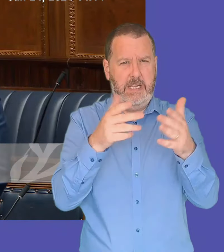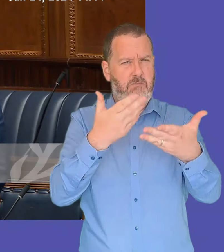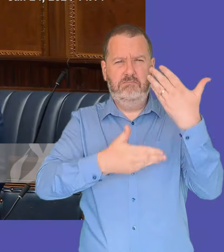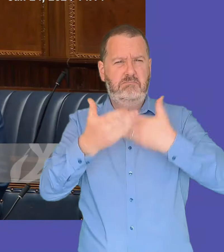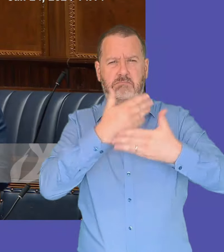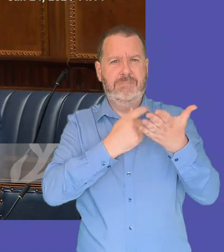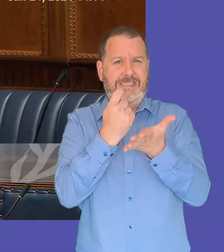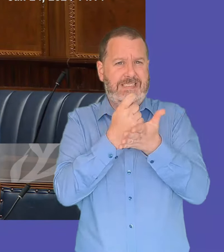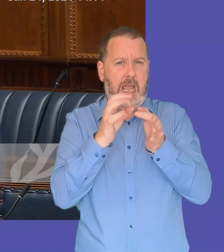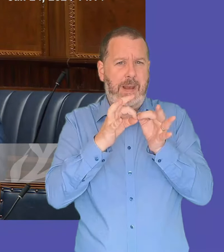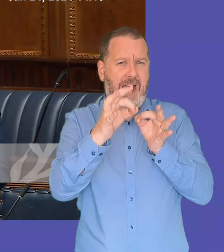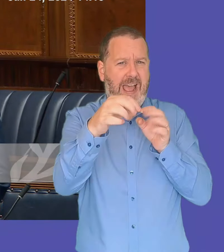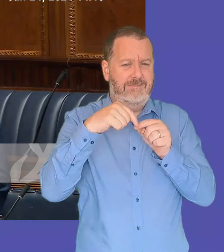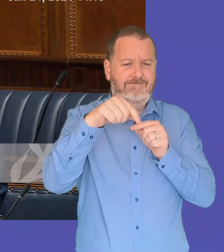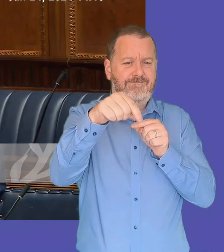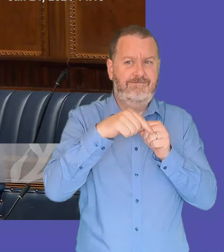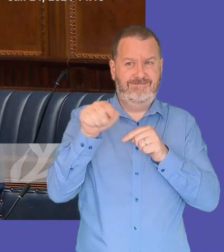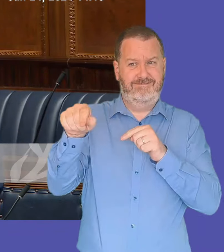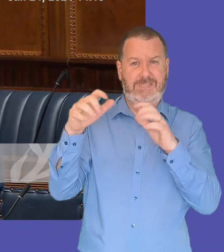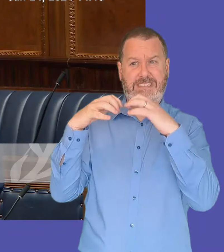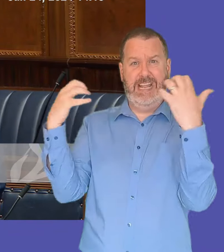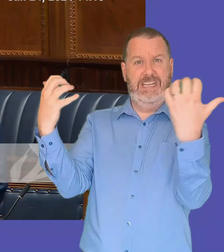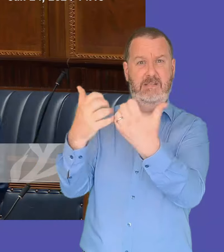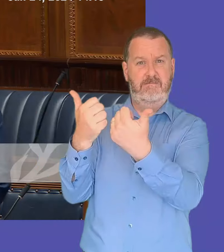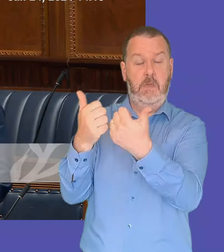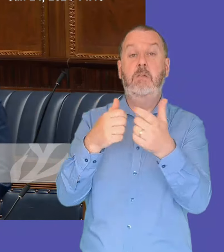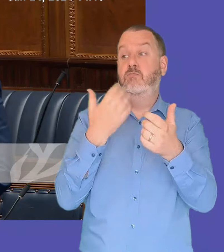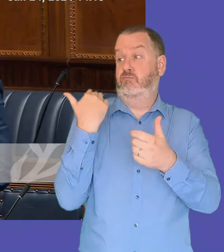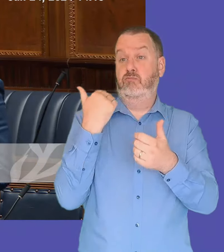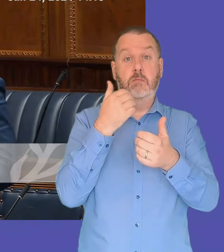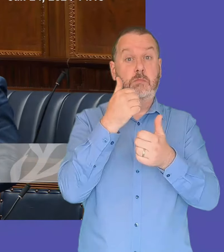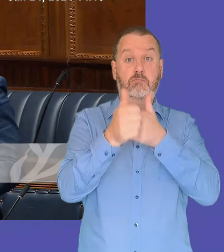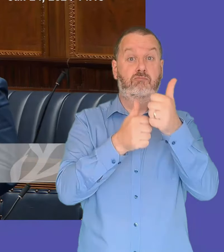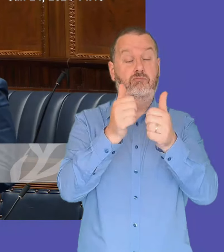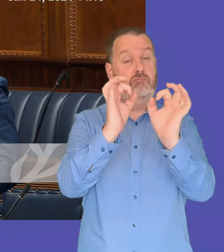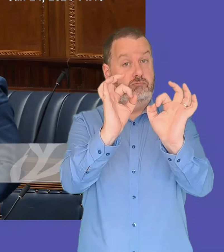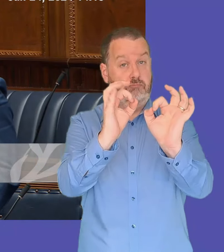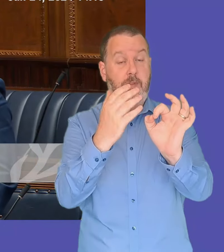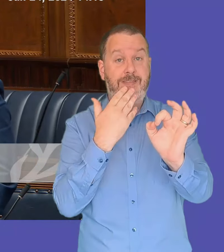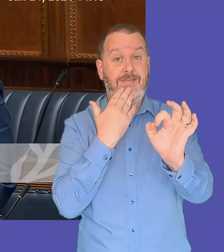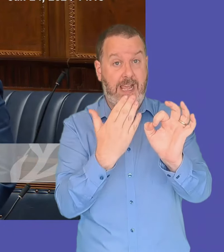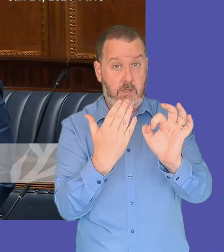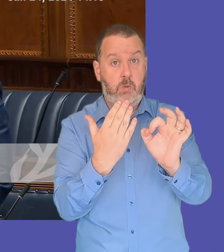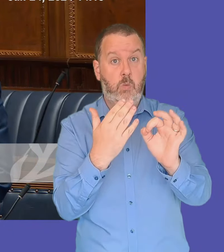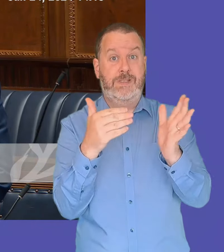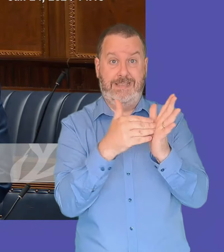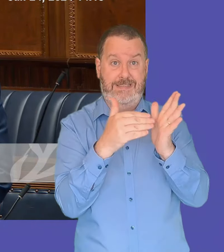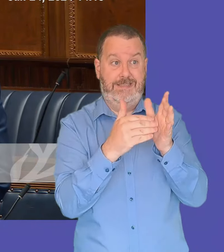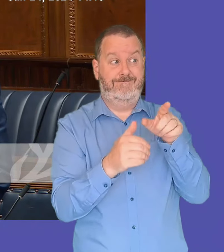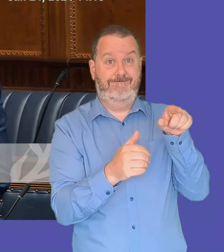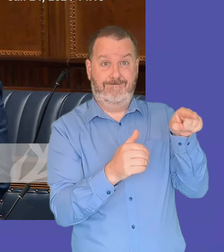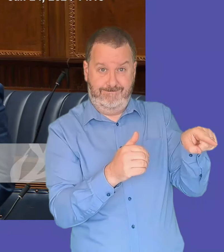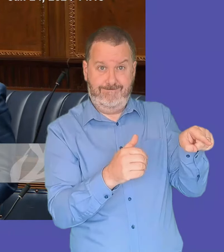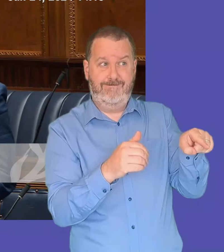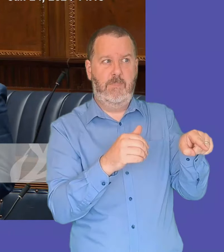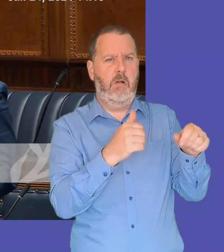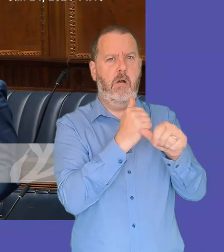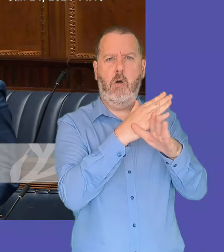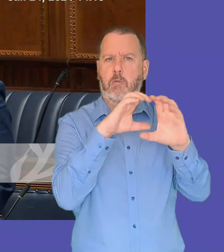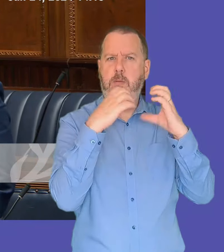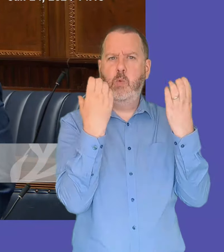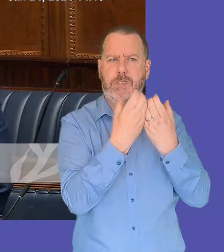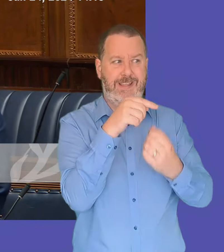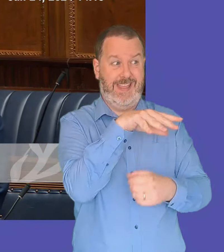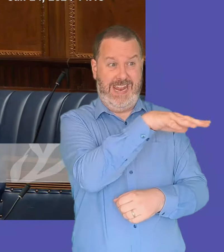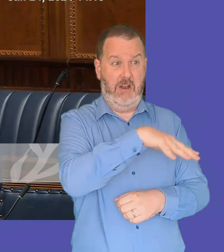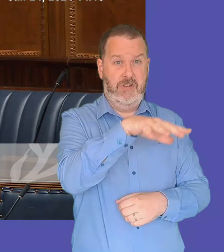maize long case side welcome uh which is just said around it but we need to get finally on with uh seeing the potential for all of